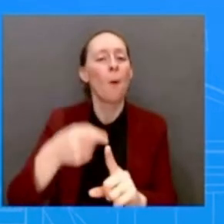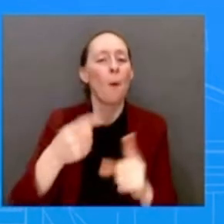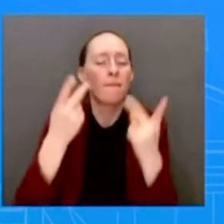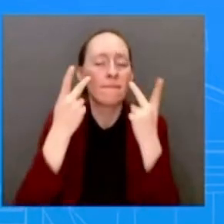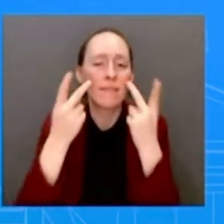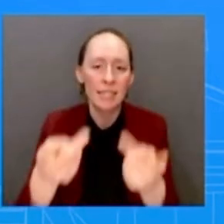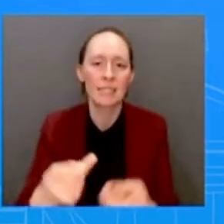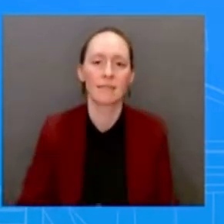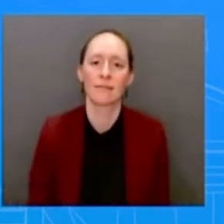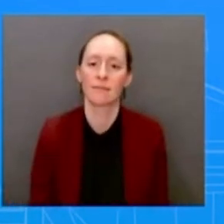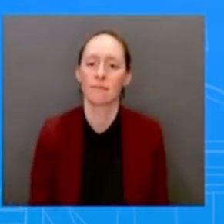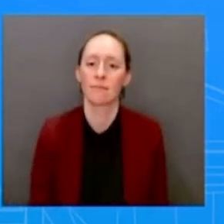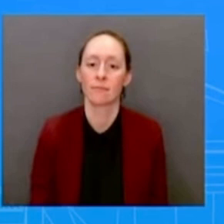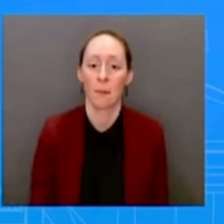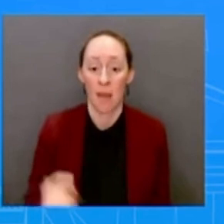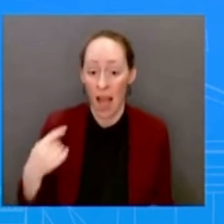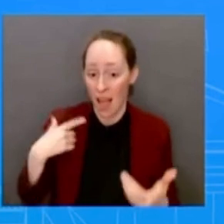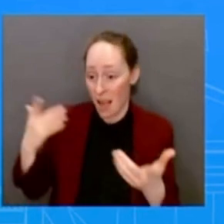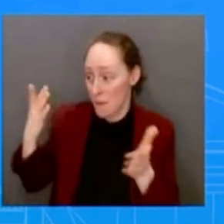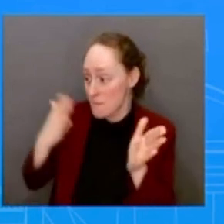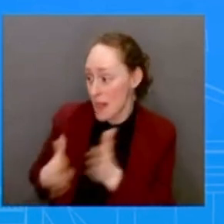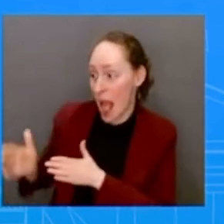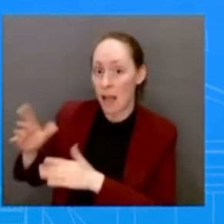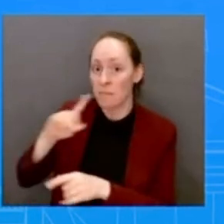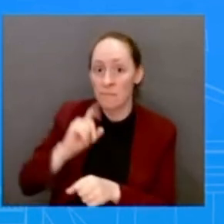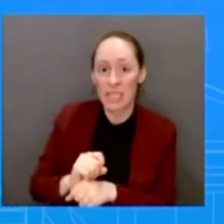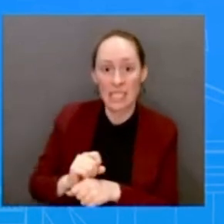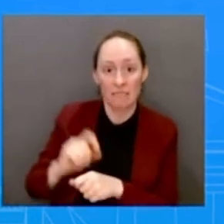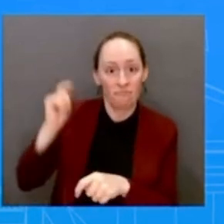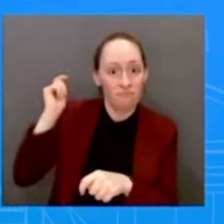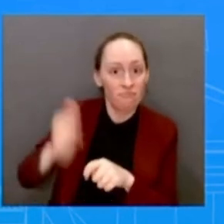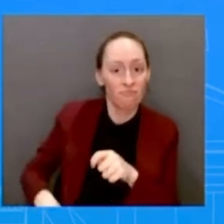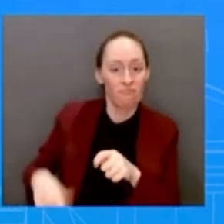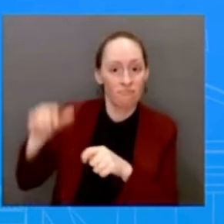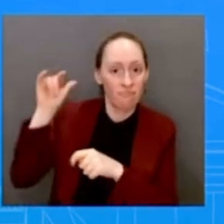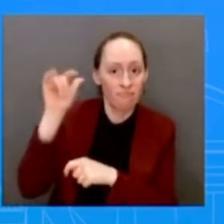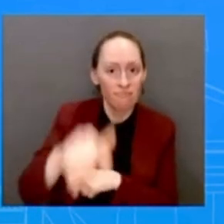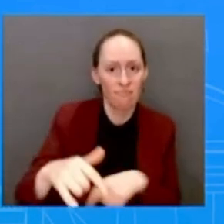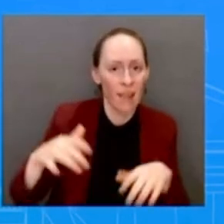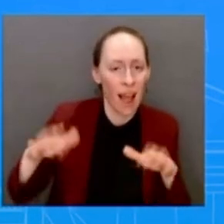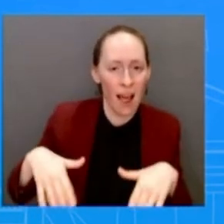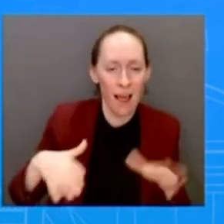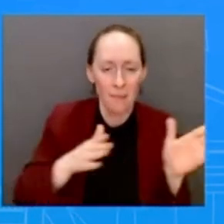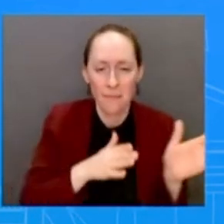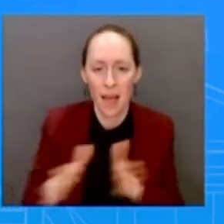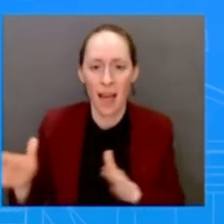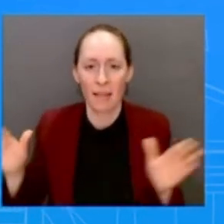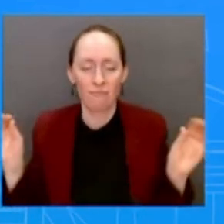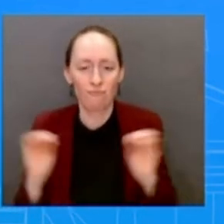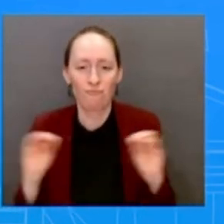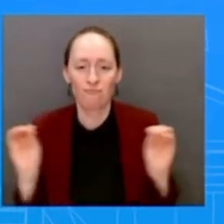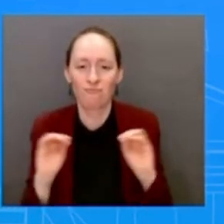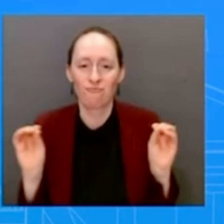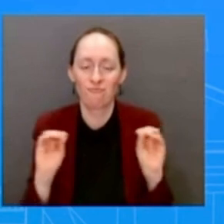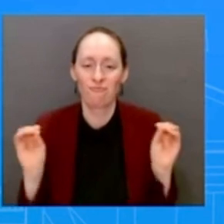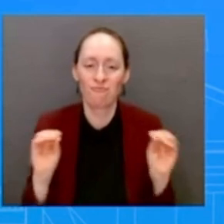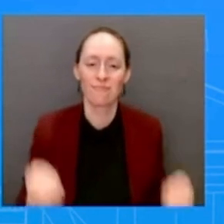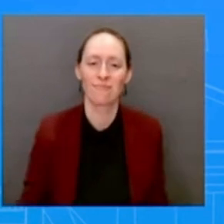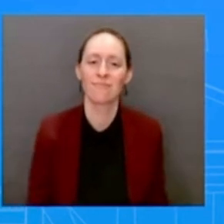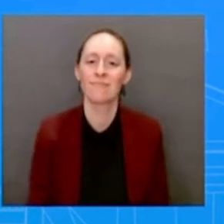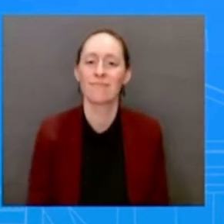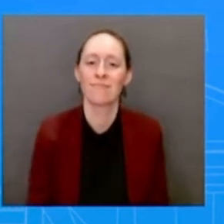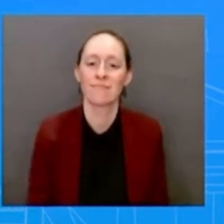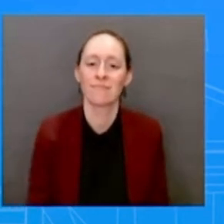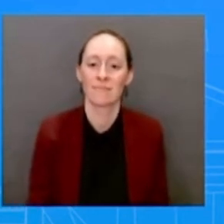for the president to go at this time. don't have anything to preview to all of you at this time. It's just a... He was asked the question and he answered it